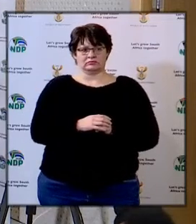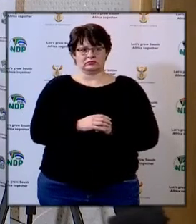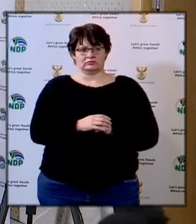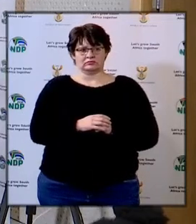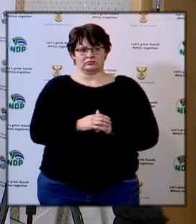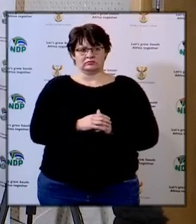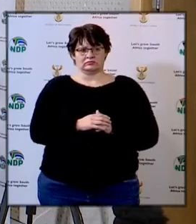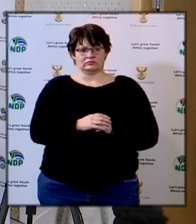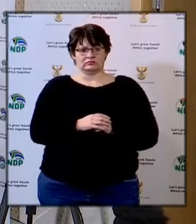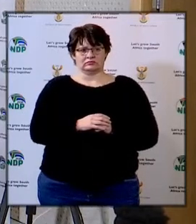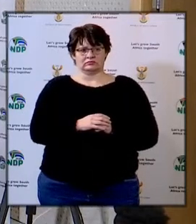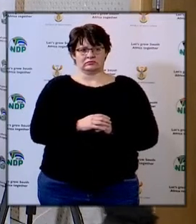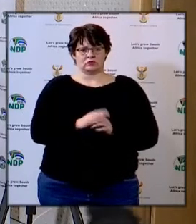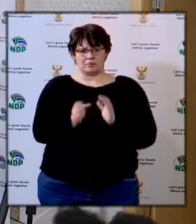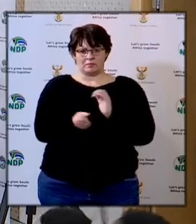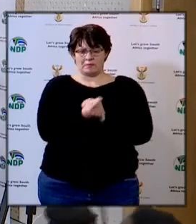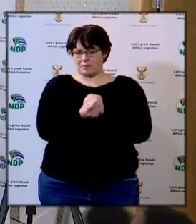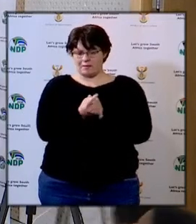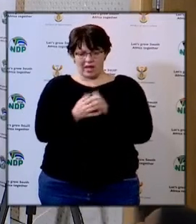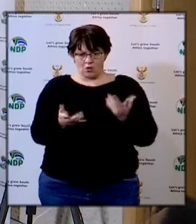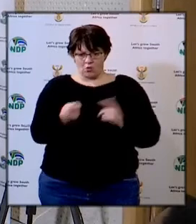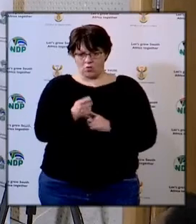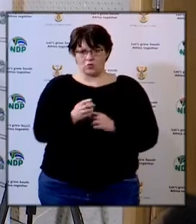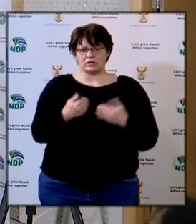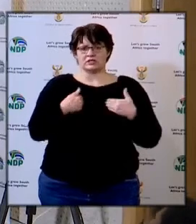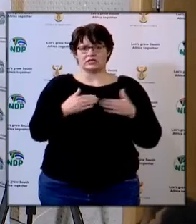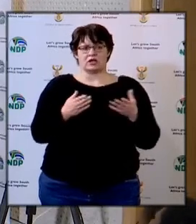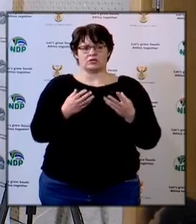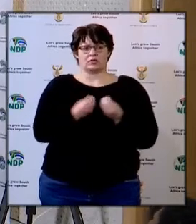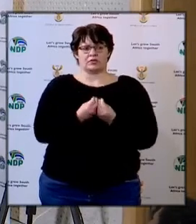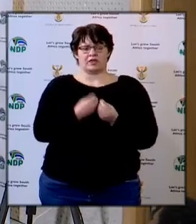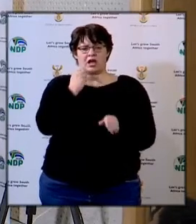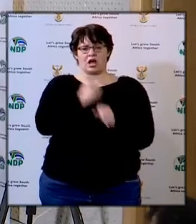on how they pop up here on my screen I will start with